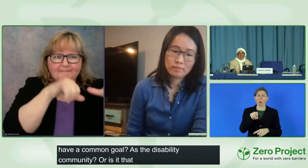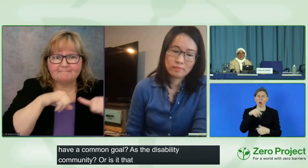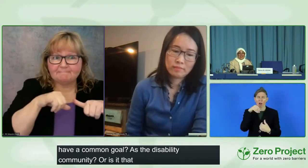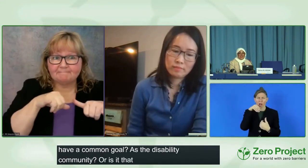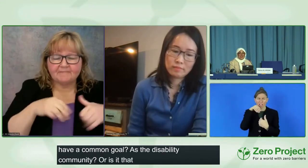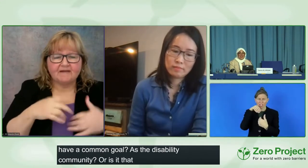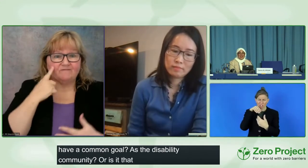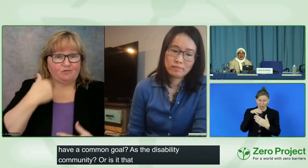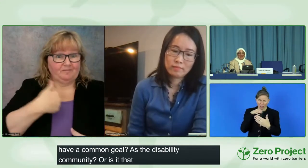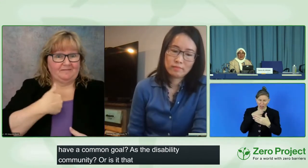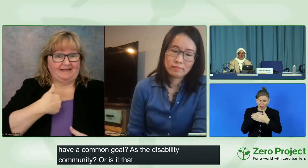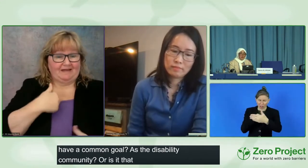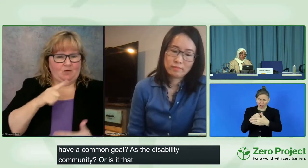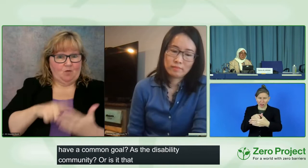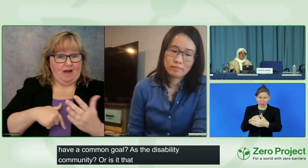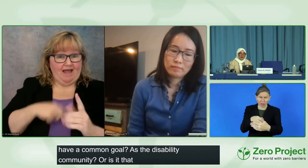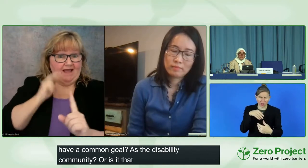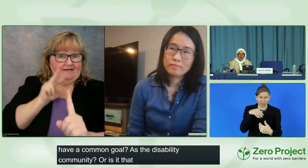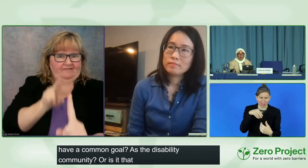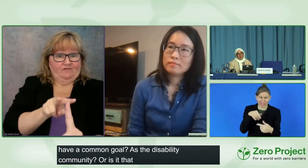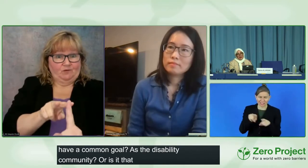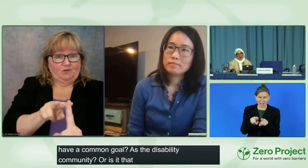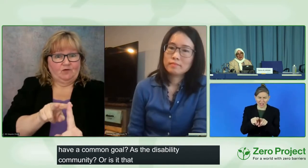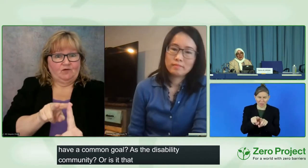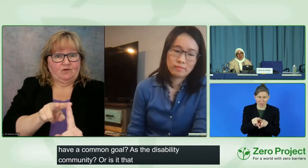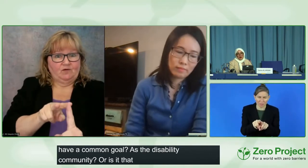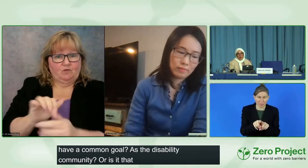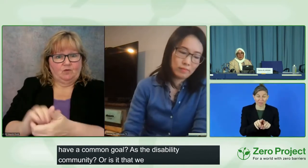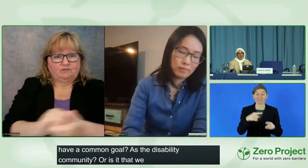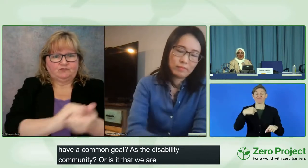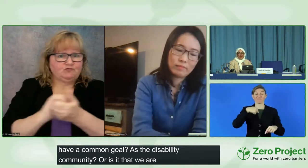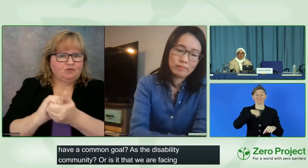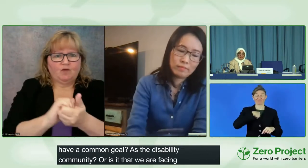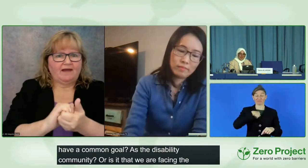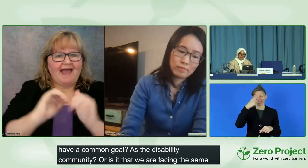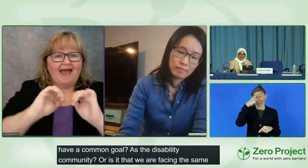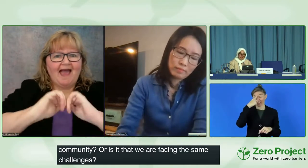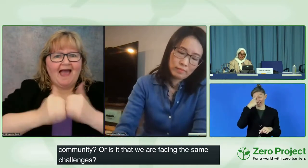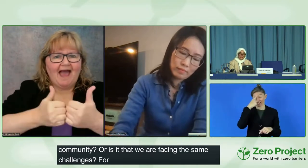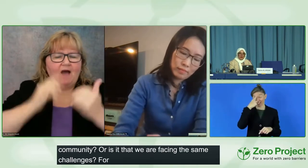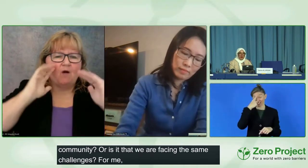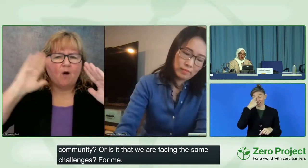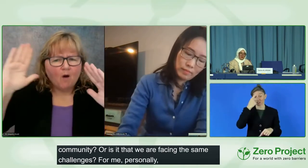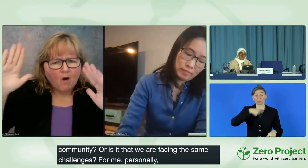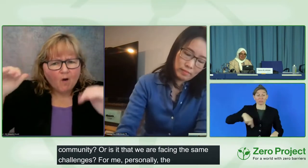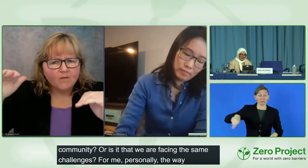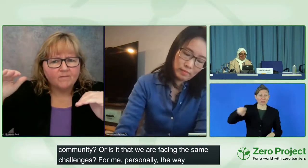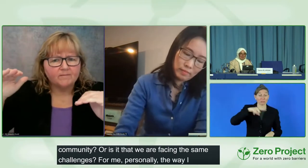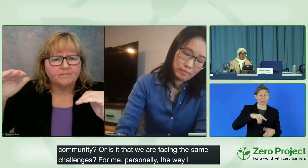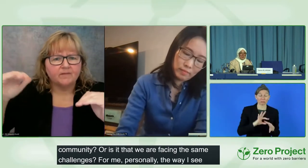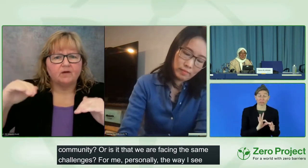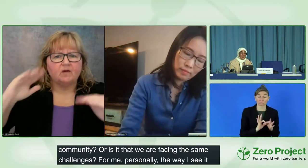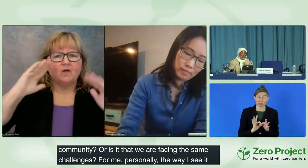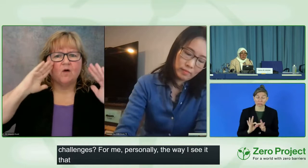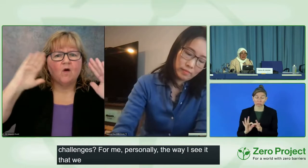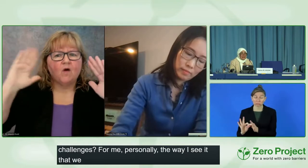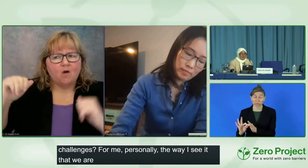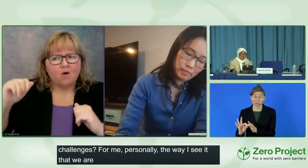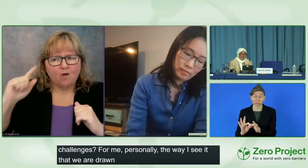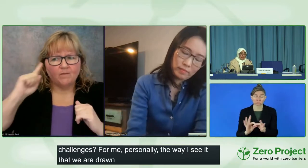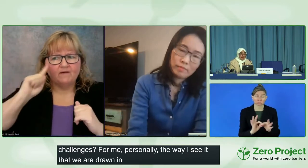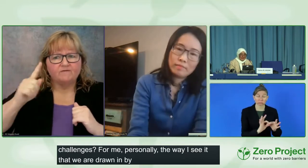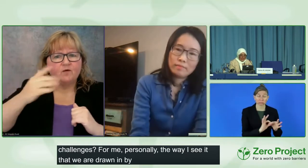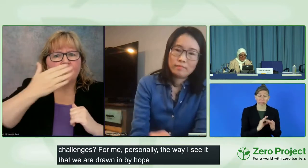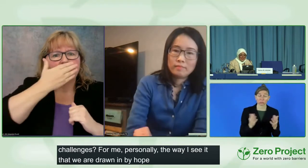the way I see it is that we are joined by hope. Hope for a better future for all. So no